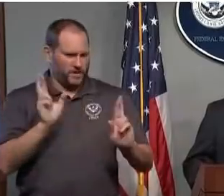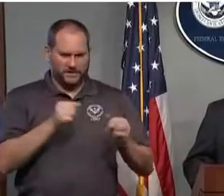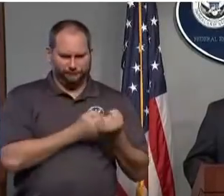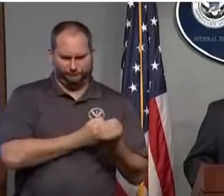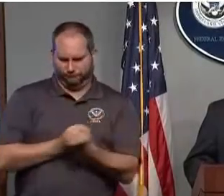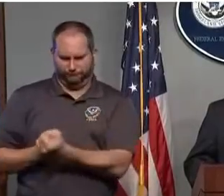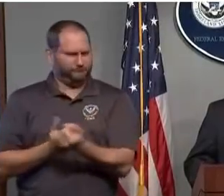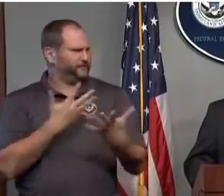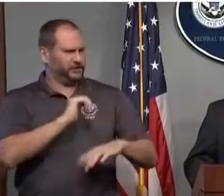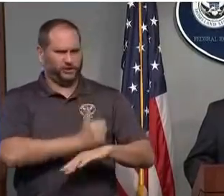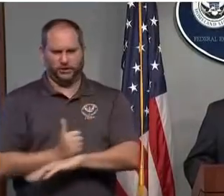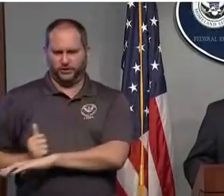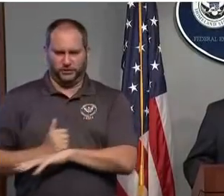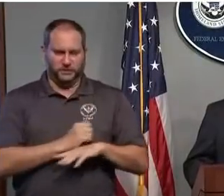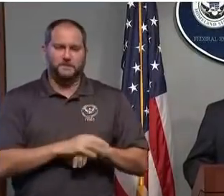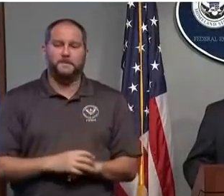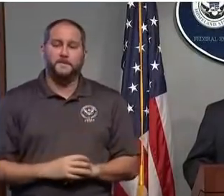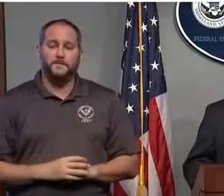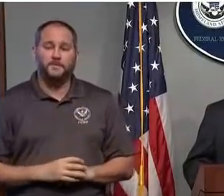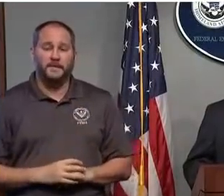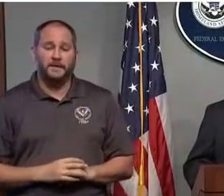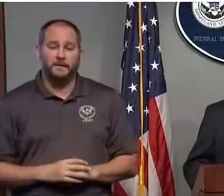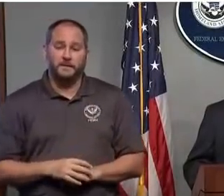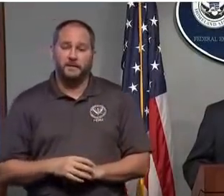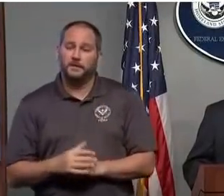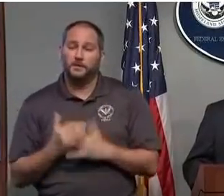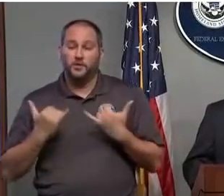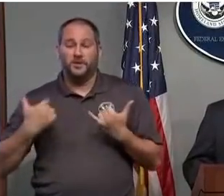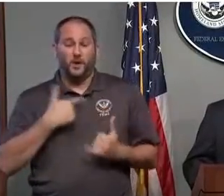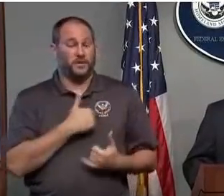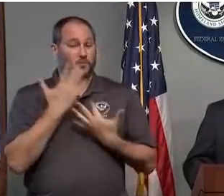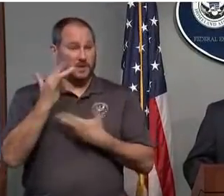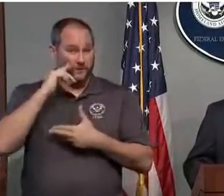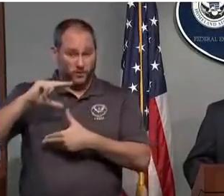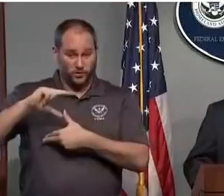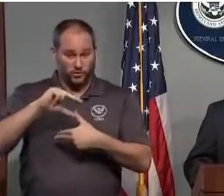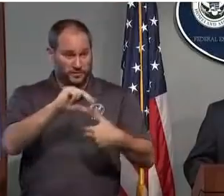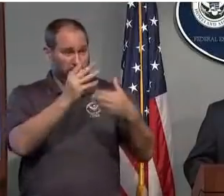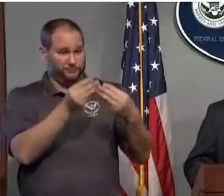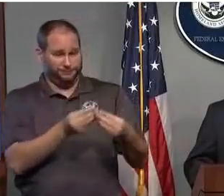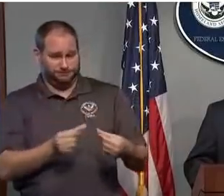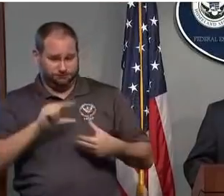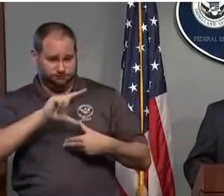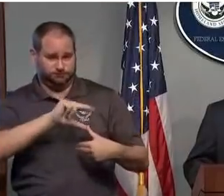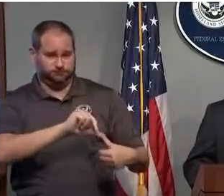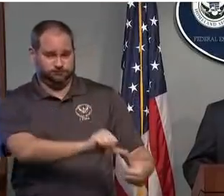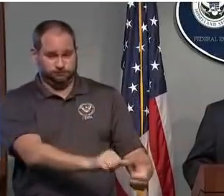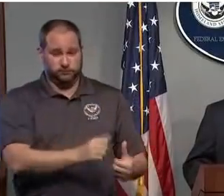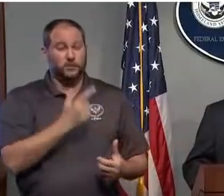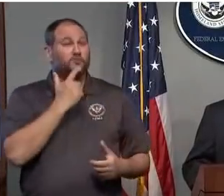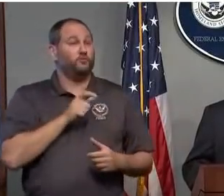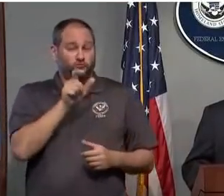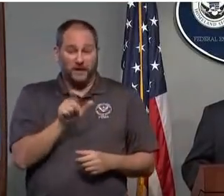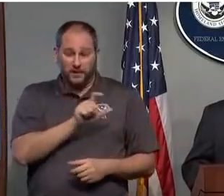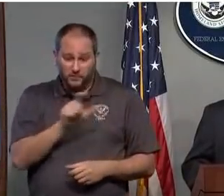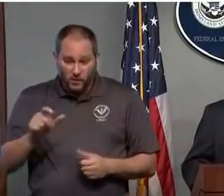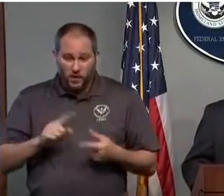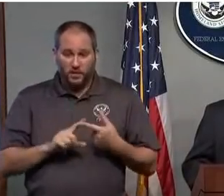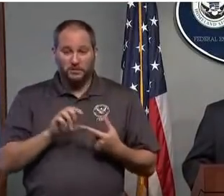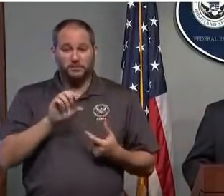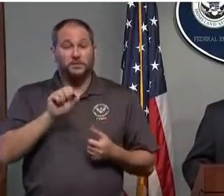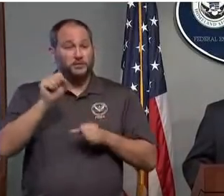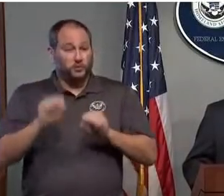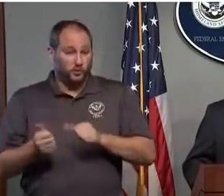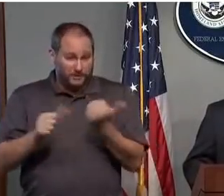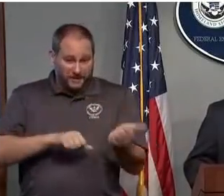Right now, we're waiting for the storm to clear, but many of our organizations like Red Cross, Salvation Army, Southern Baptist Disaster Response are already engaged in housing and